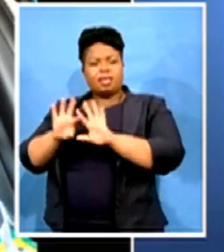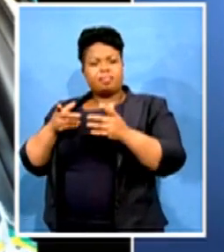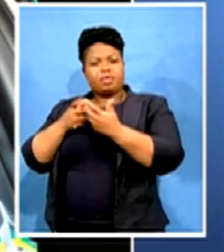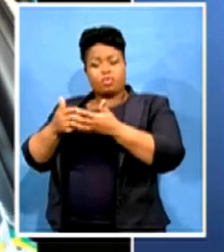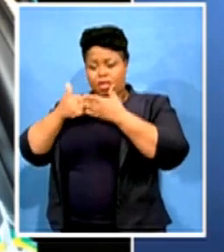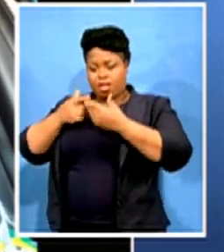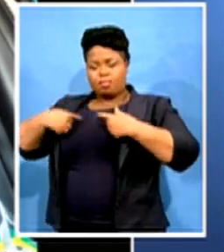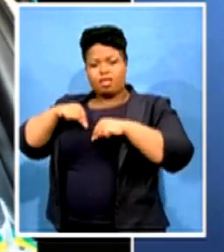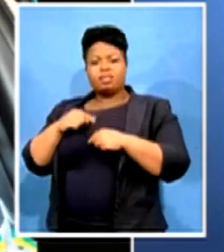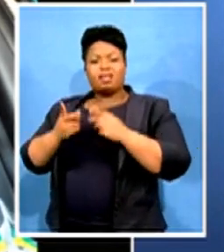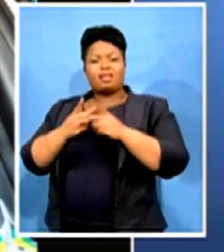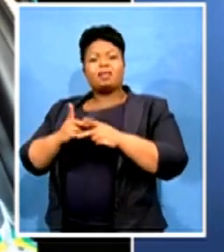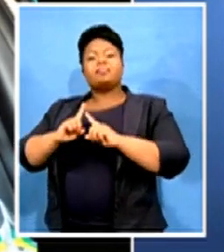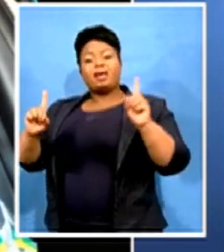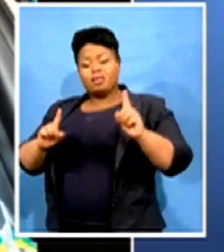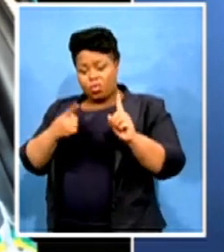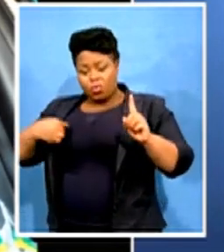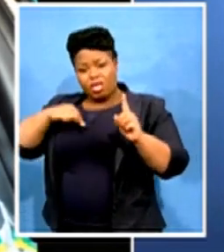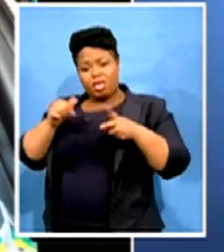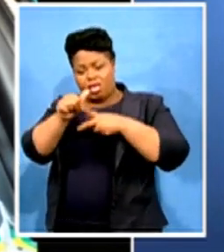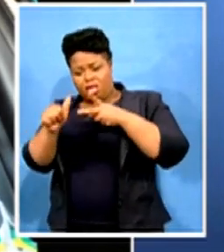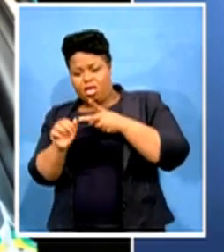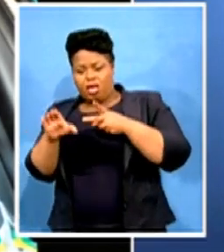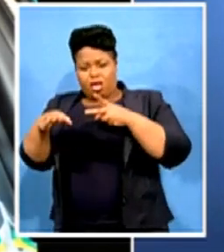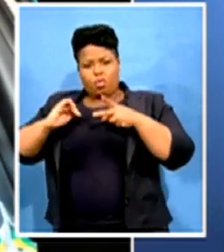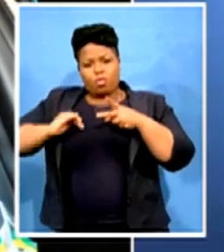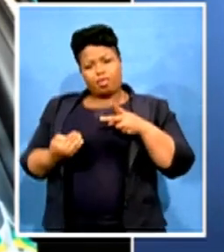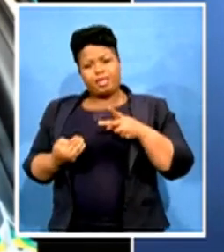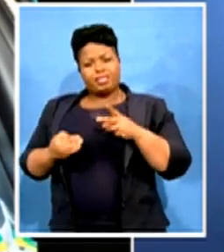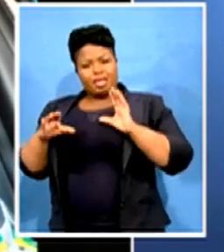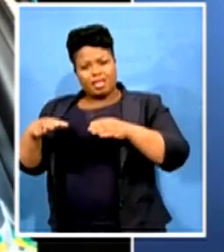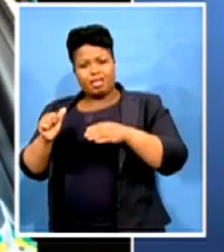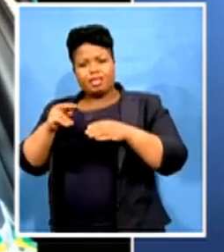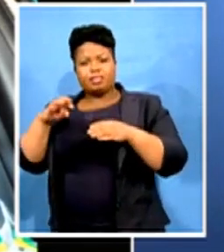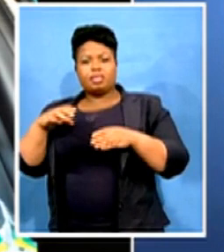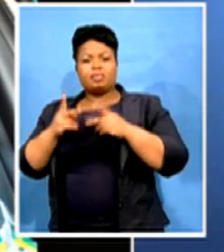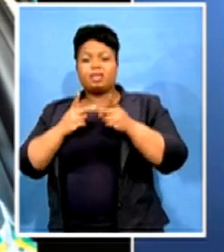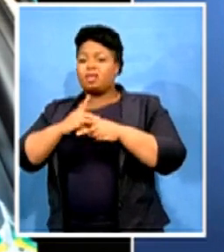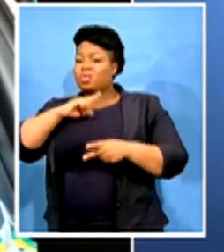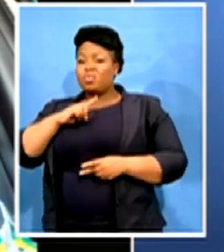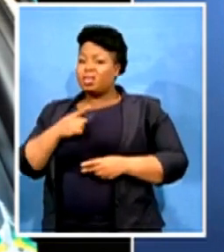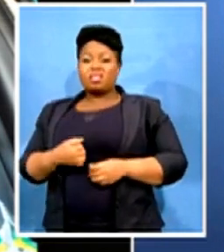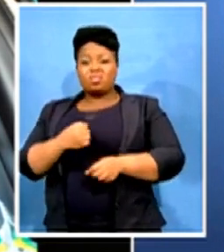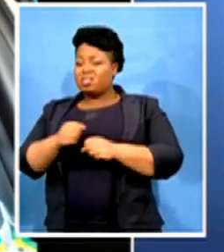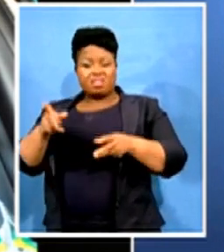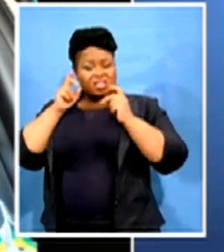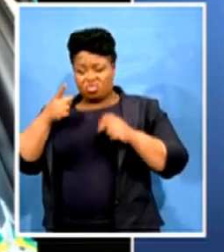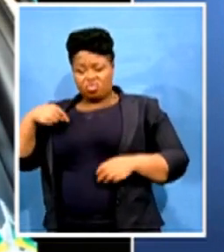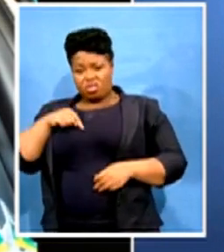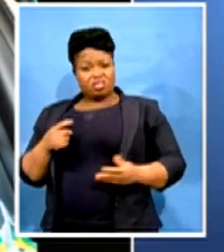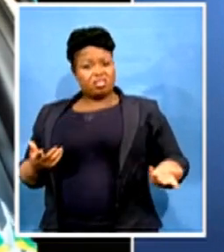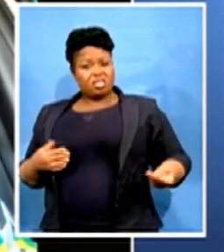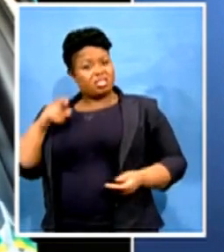the ANC in the province. And we are a product of conference. They have never listened to us. And they have ignored quite a number of letters